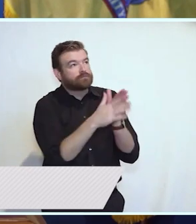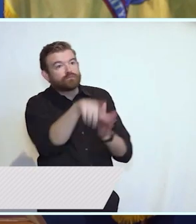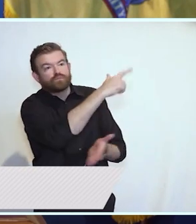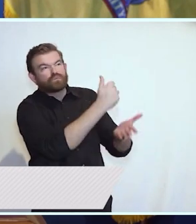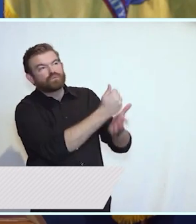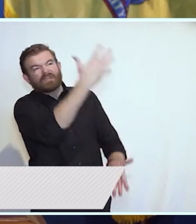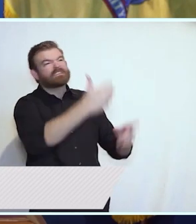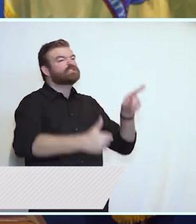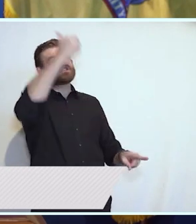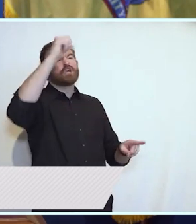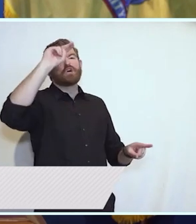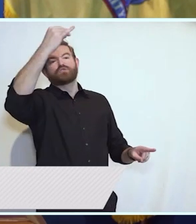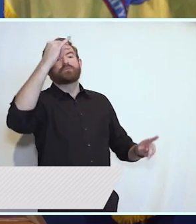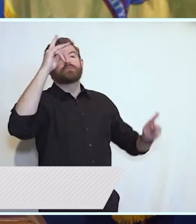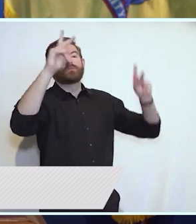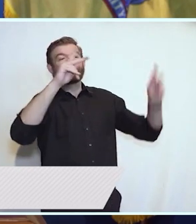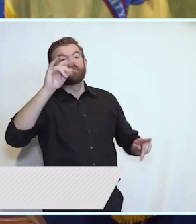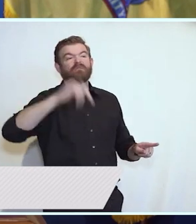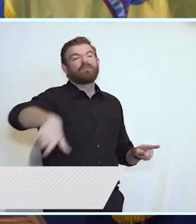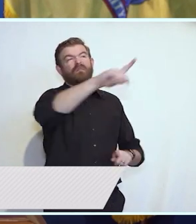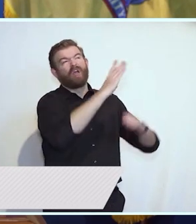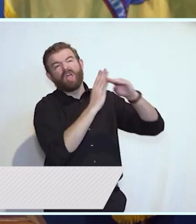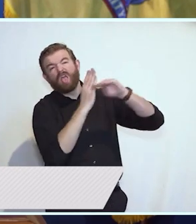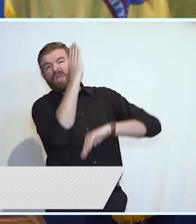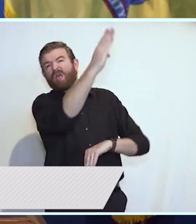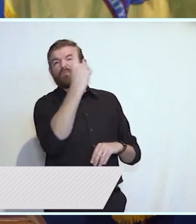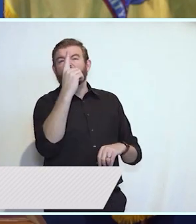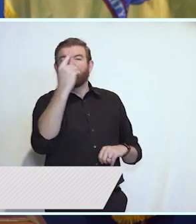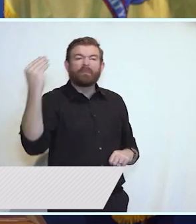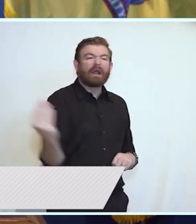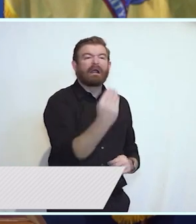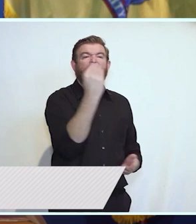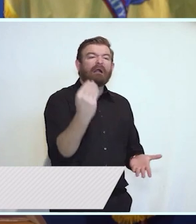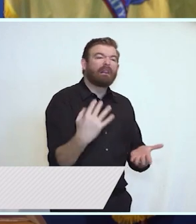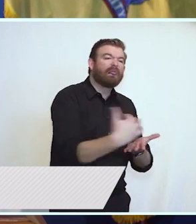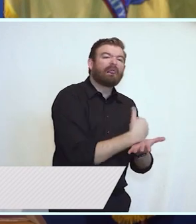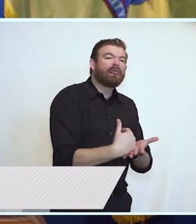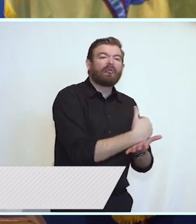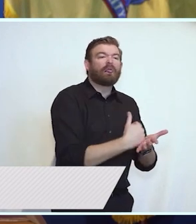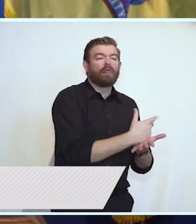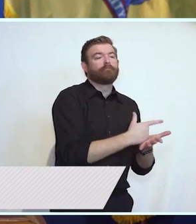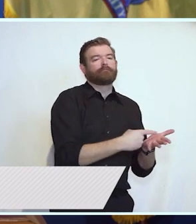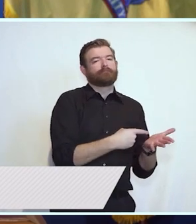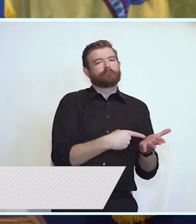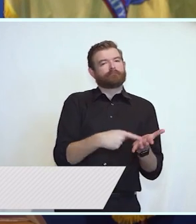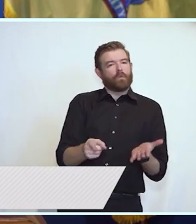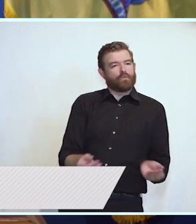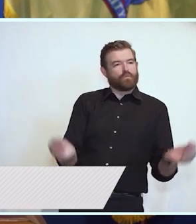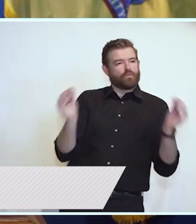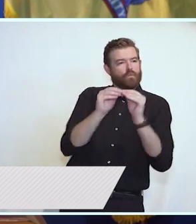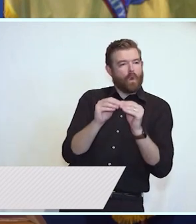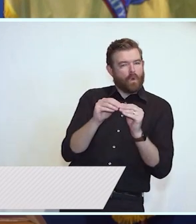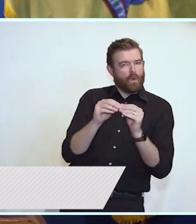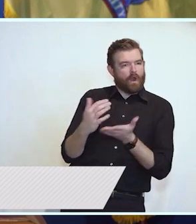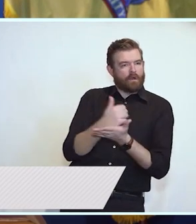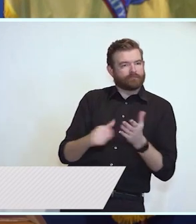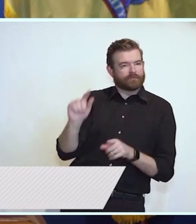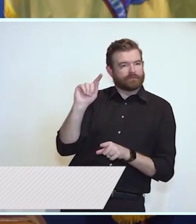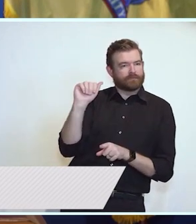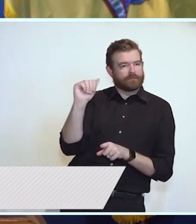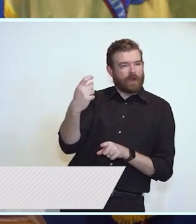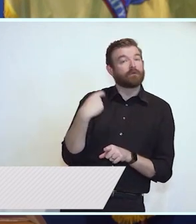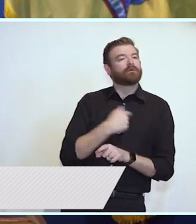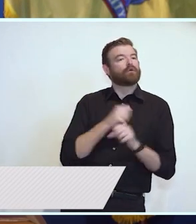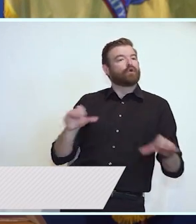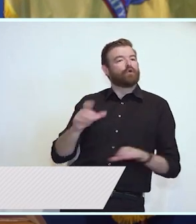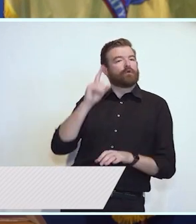taxes so we could do more for everyone across our state, to do more to open opportunities for more New Jerseans, to gain